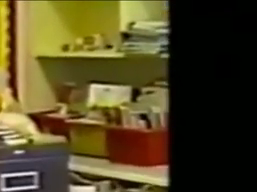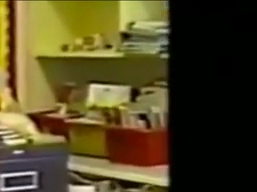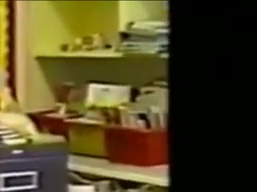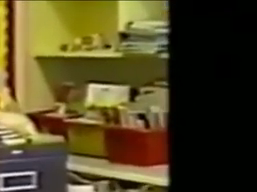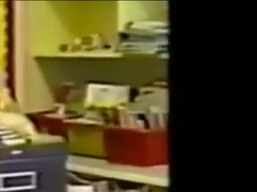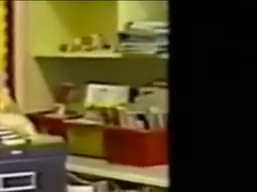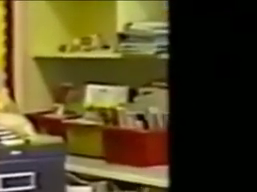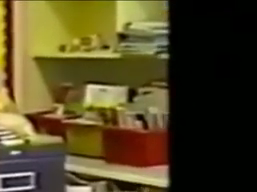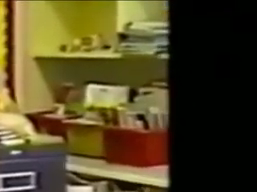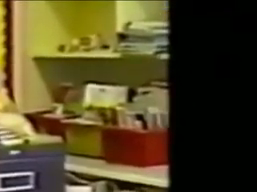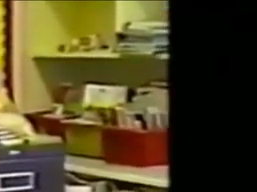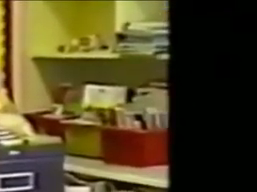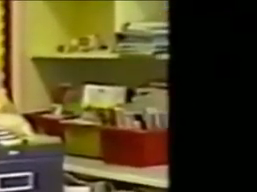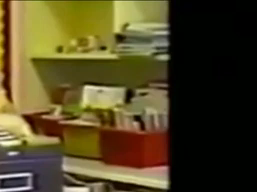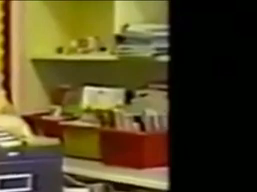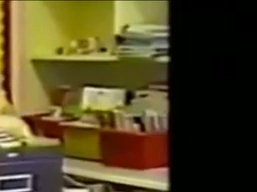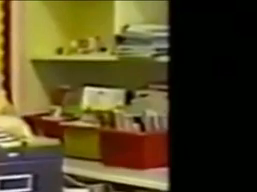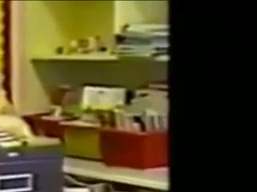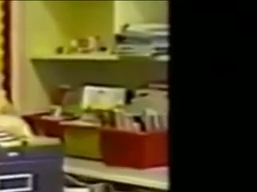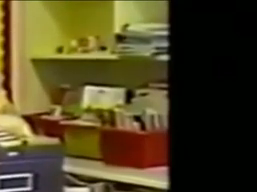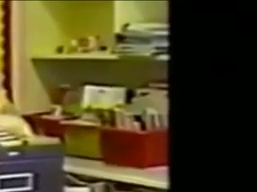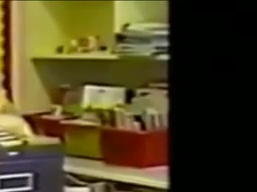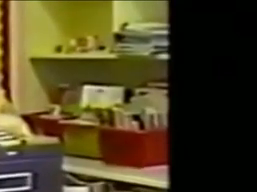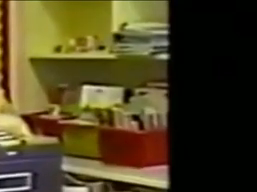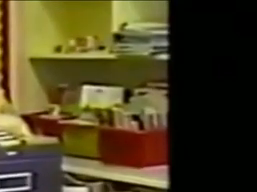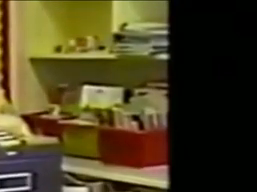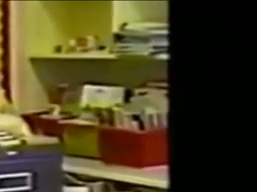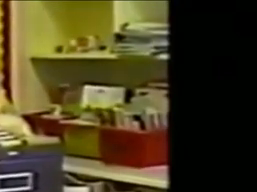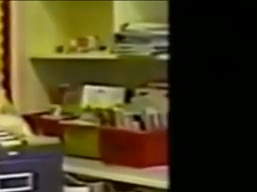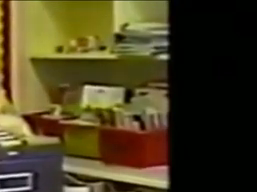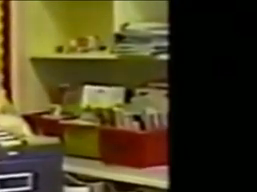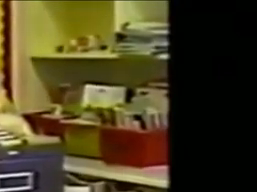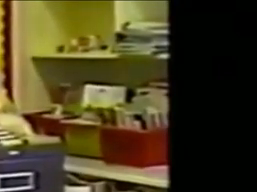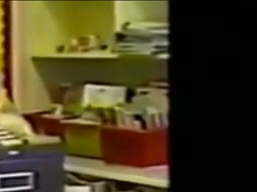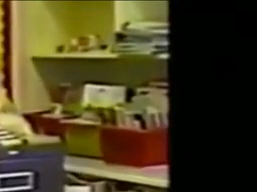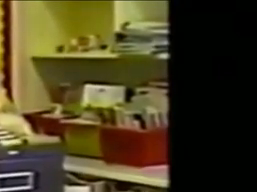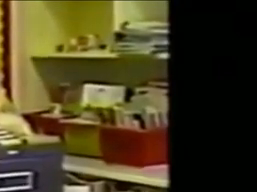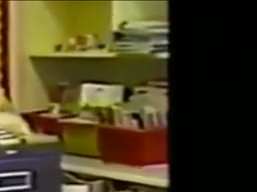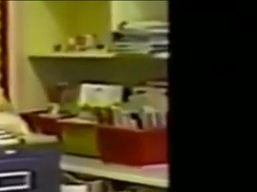Megan? Are you going to add anything else in?